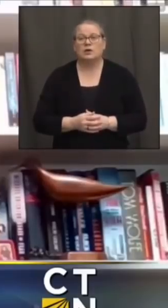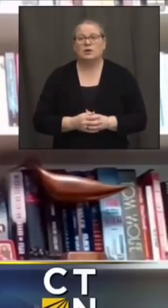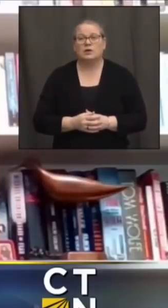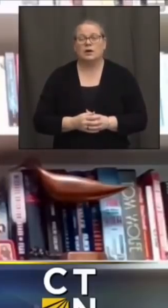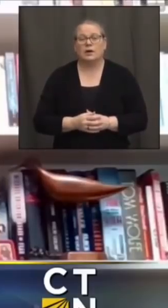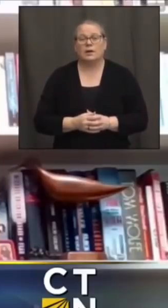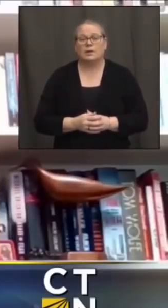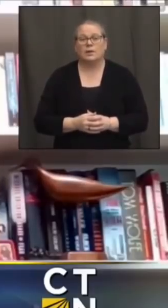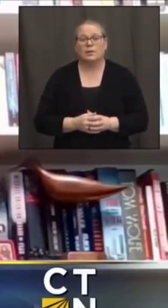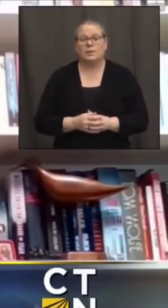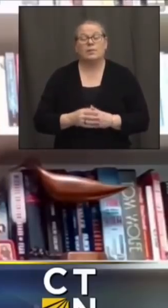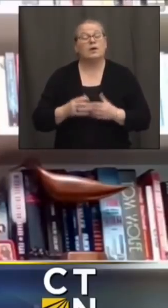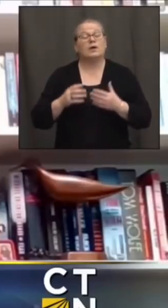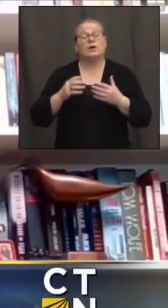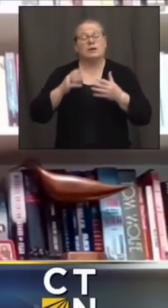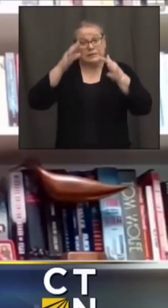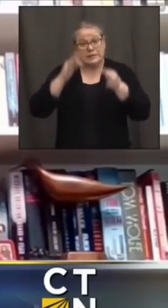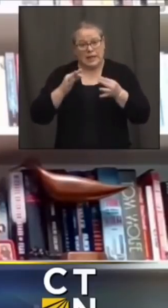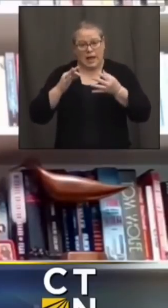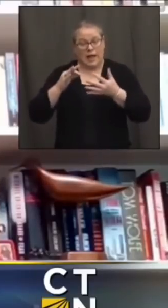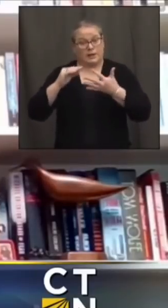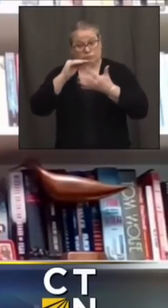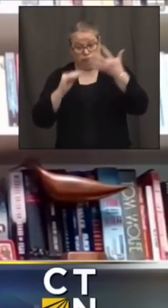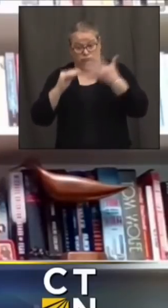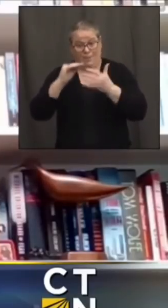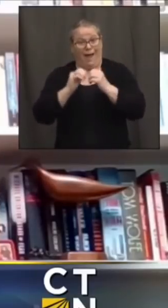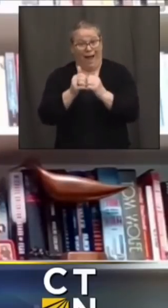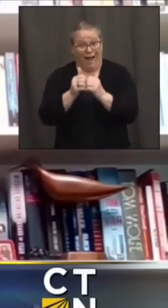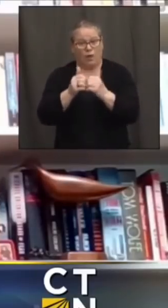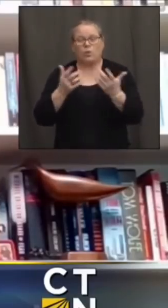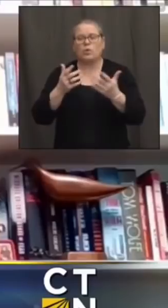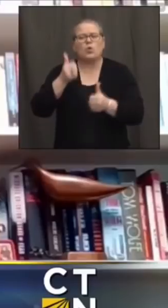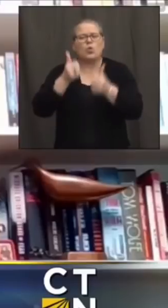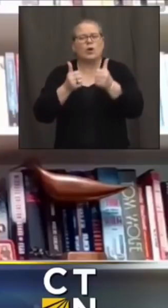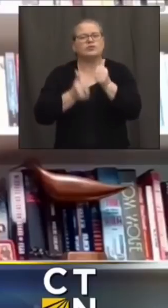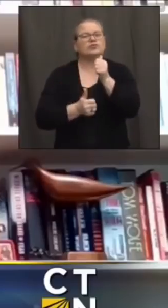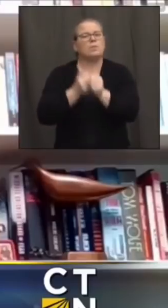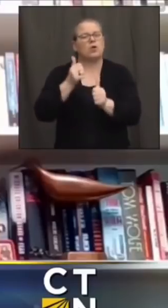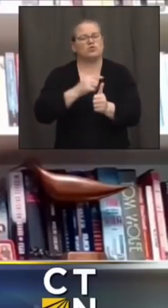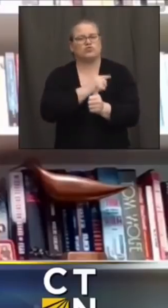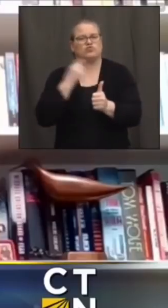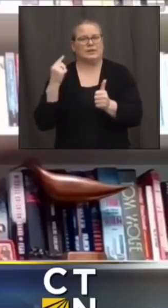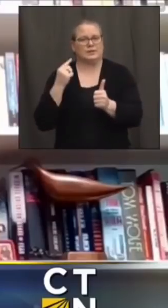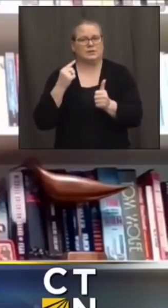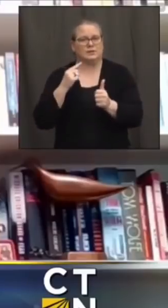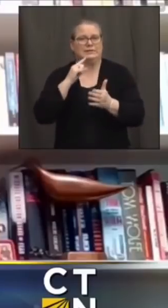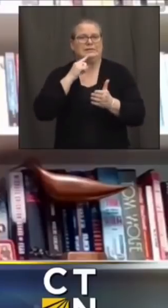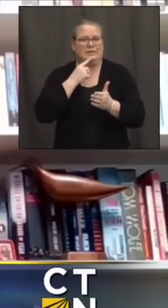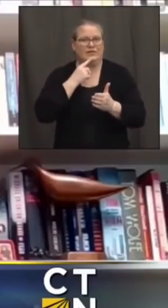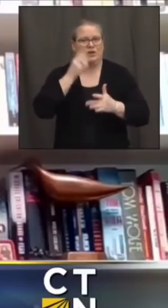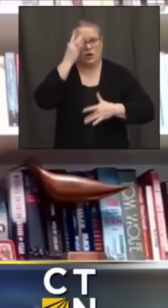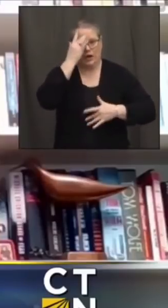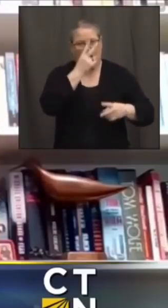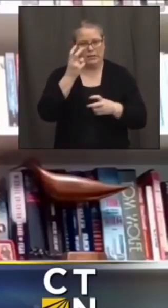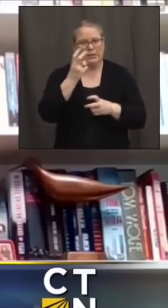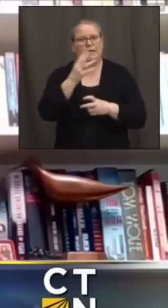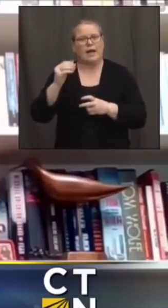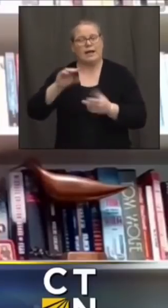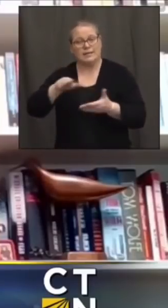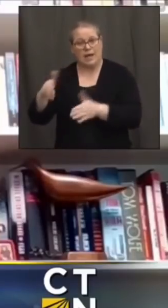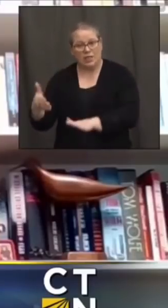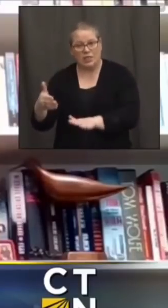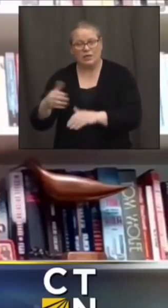of uh severe illness and death from covet and to be explicit about issues of equity and health disparities